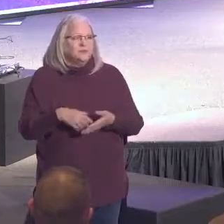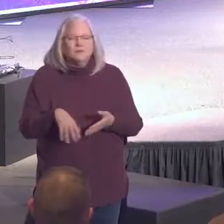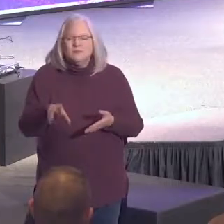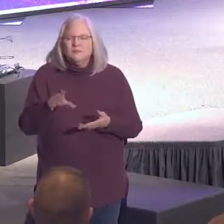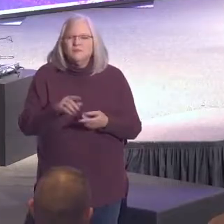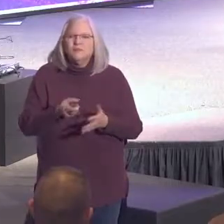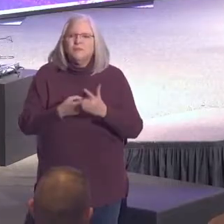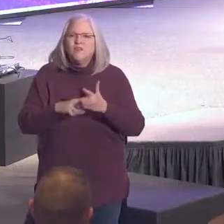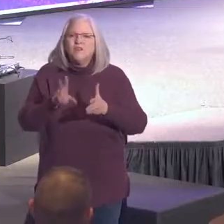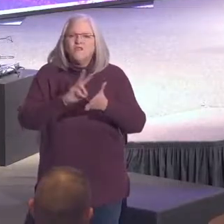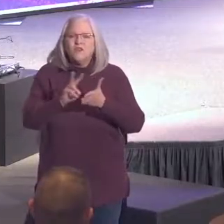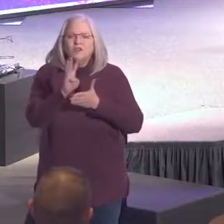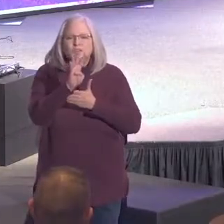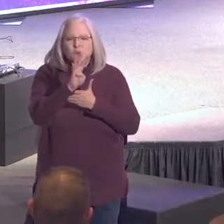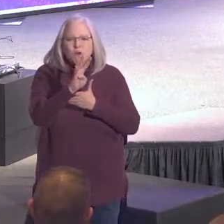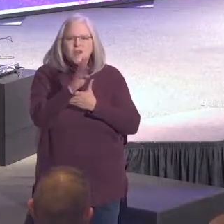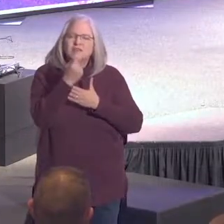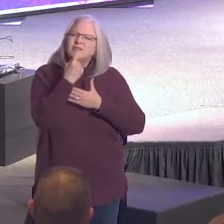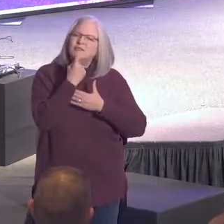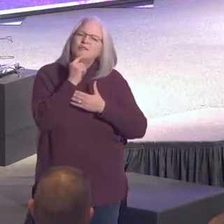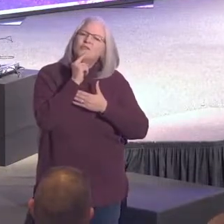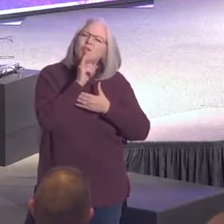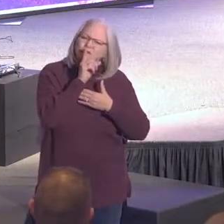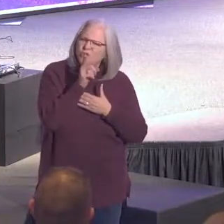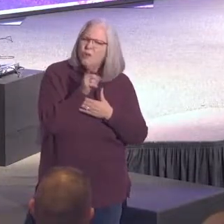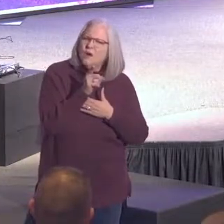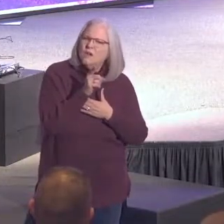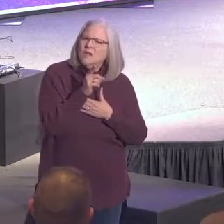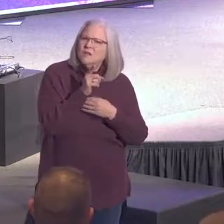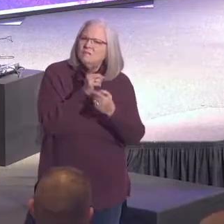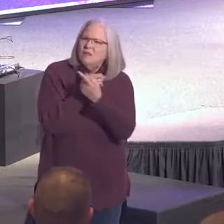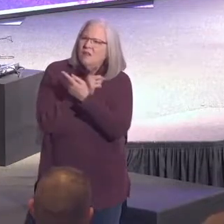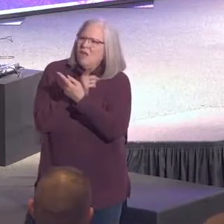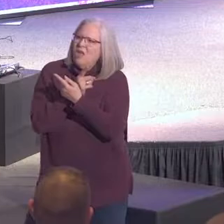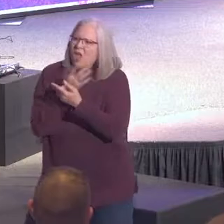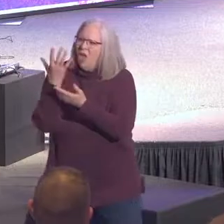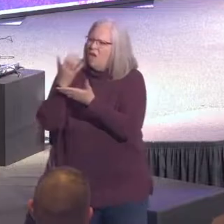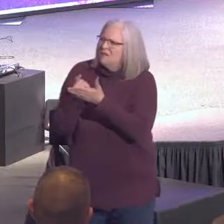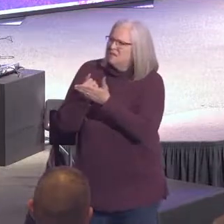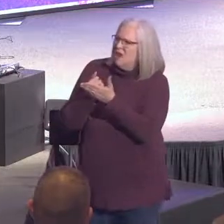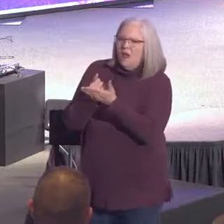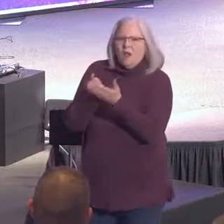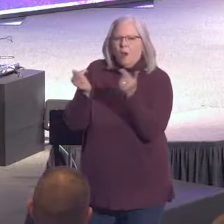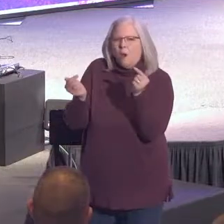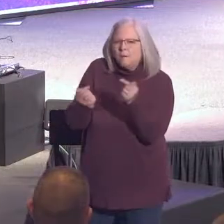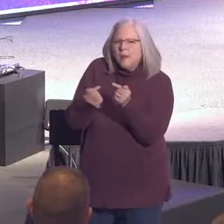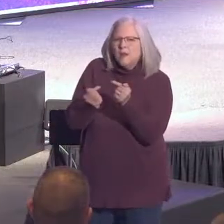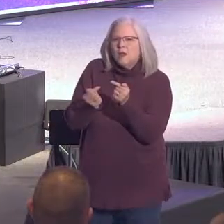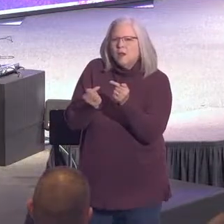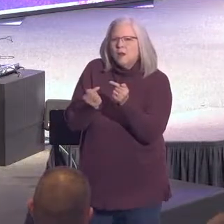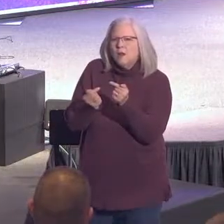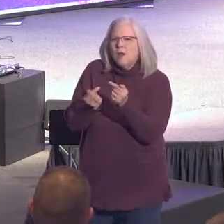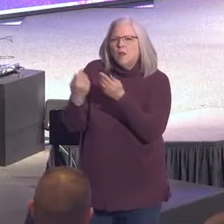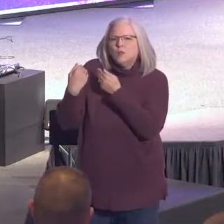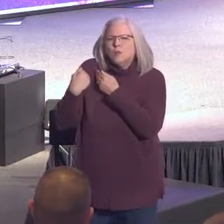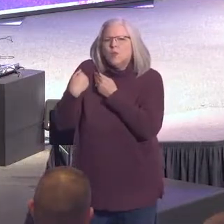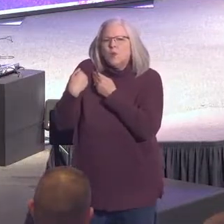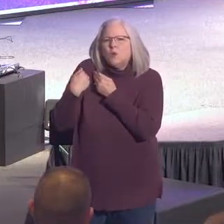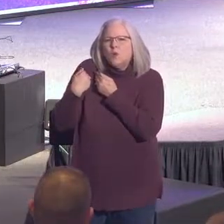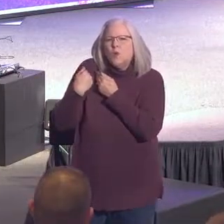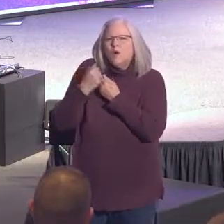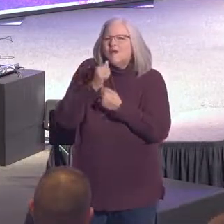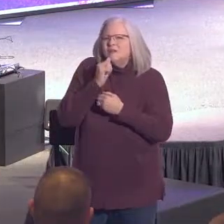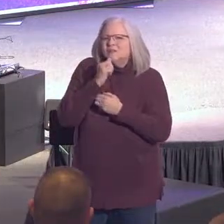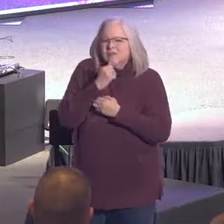four. And it says, surely he took up our pain and bore our